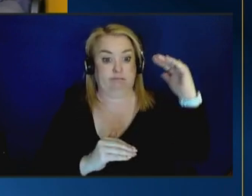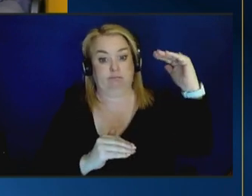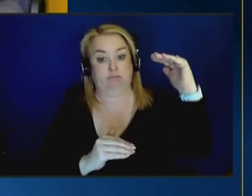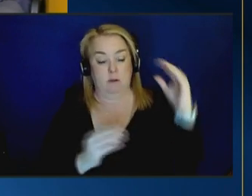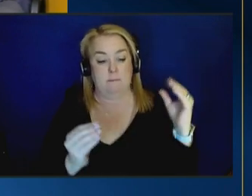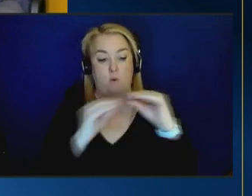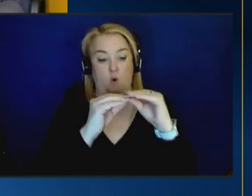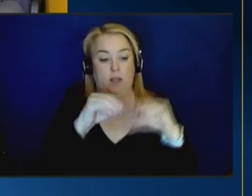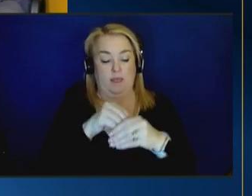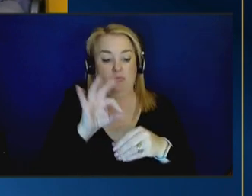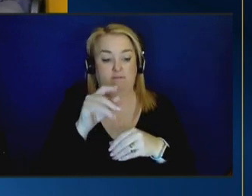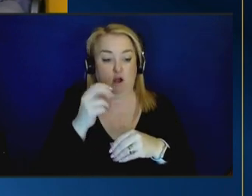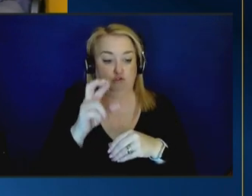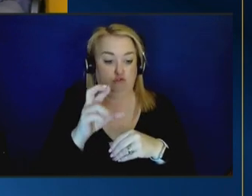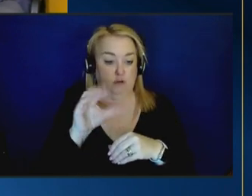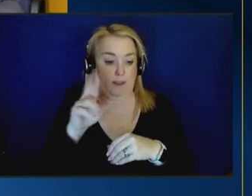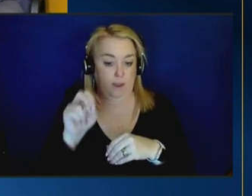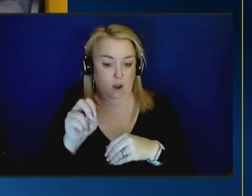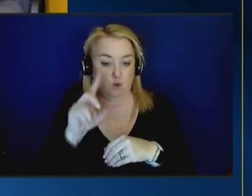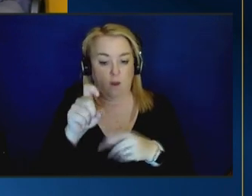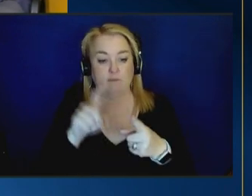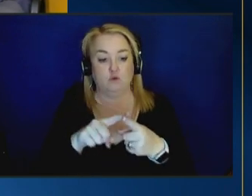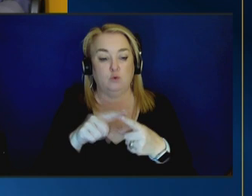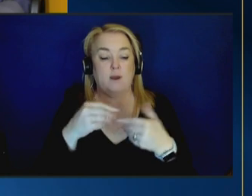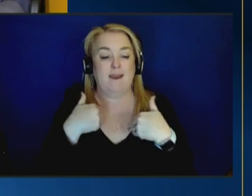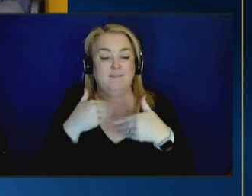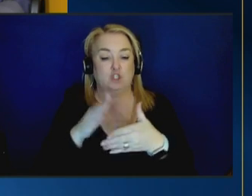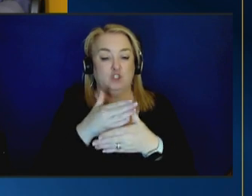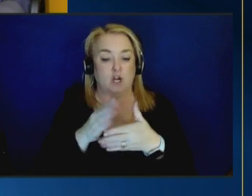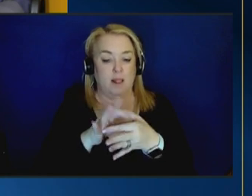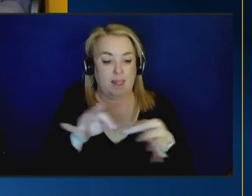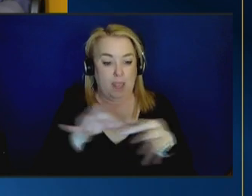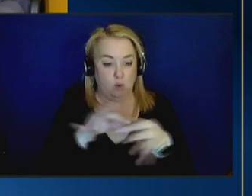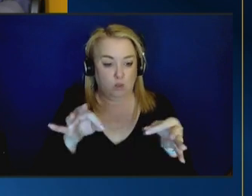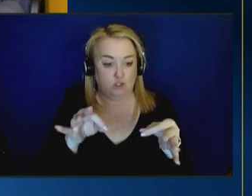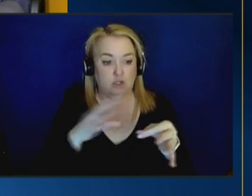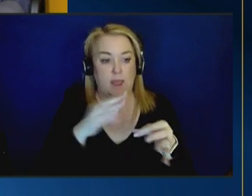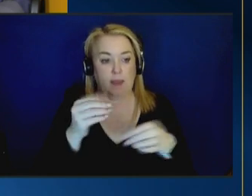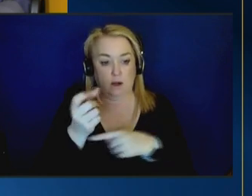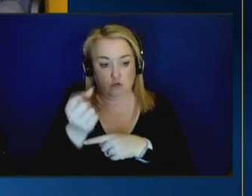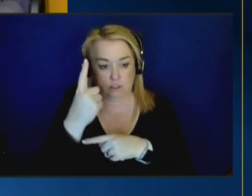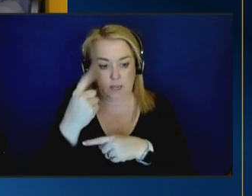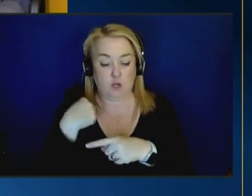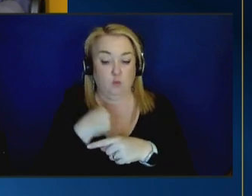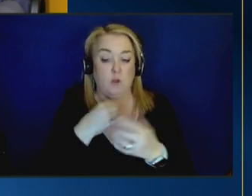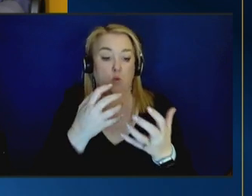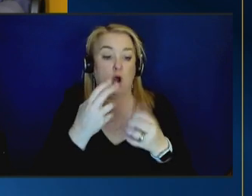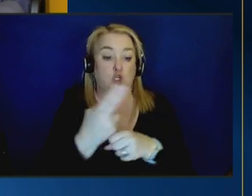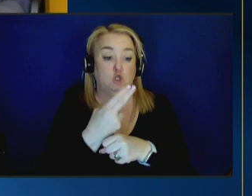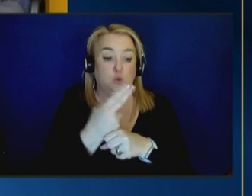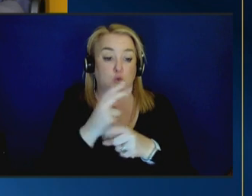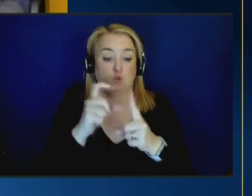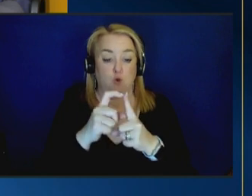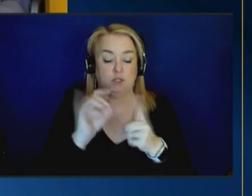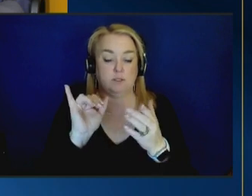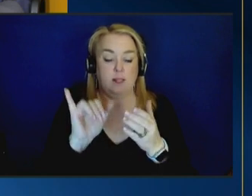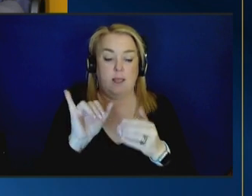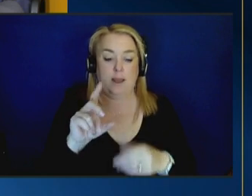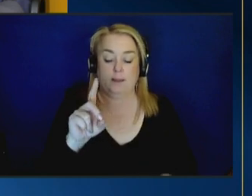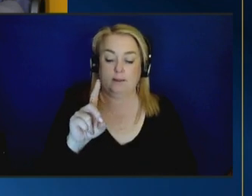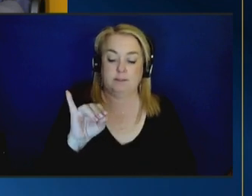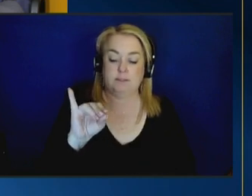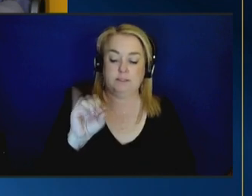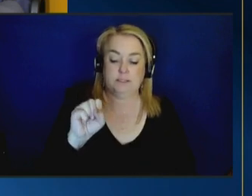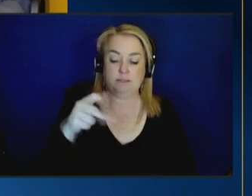yourself in a shared language and understanding what we recognized very early on we wanted to use words like disproportionality disparity implicit